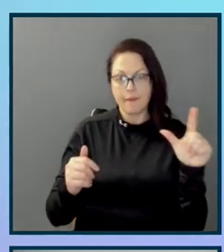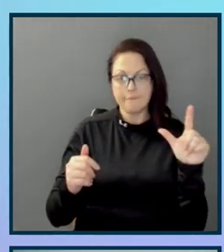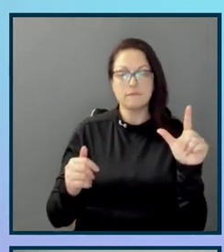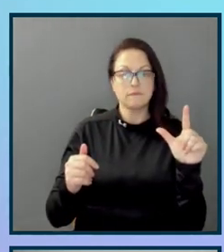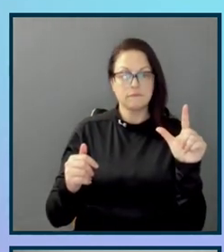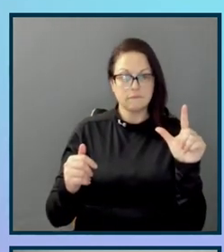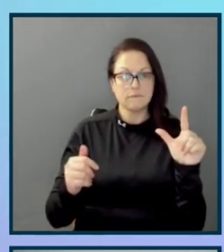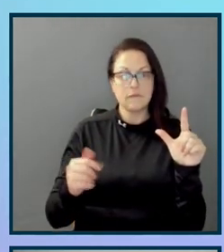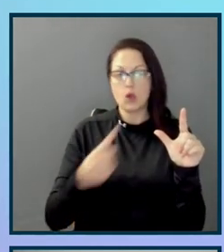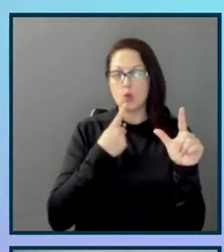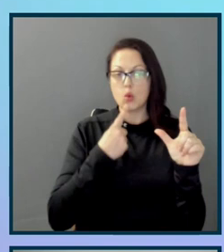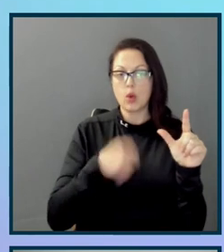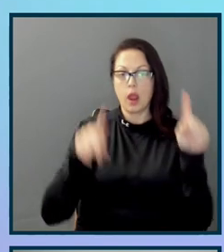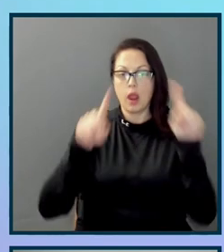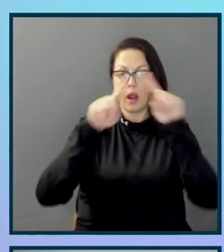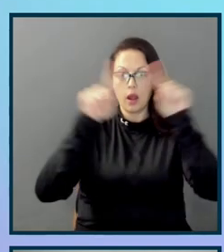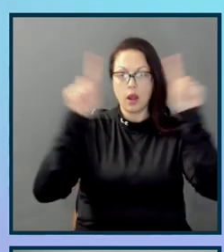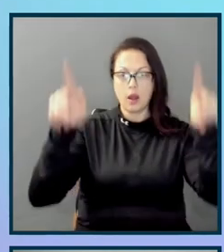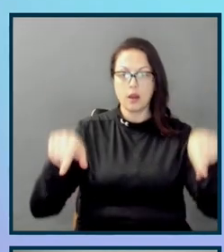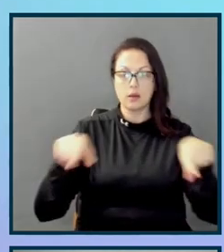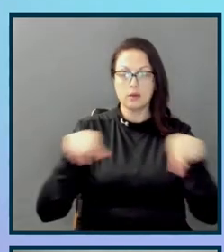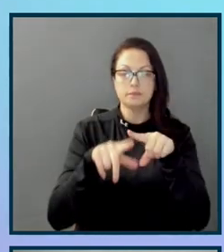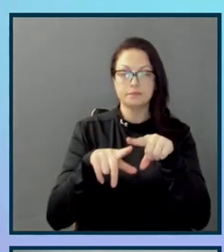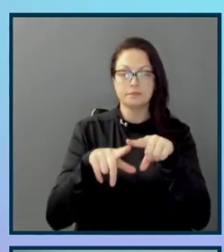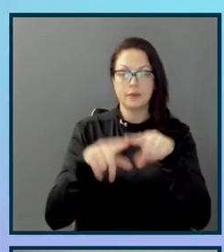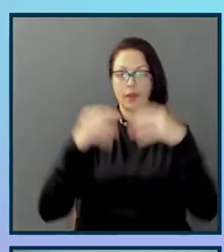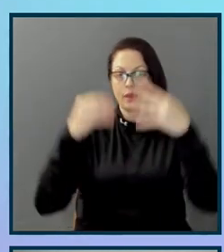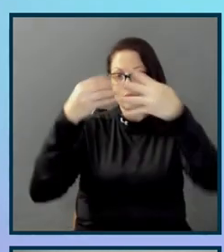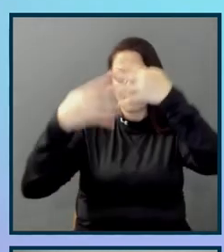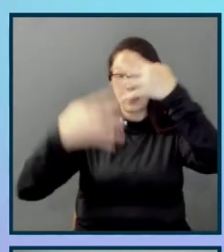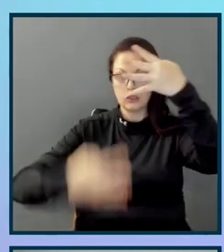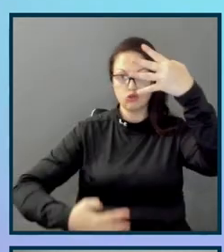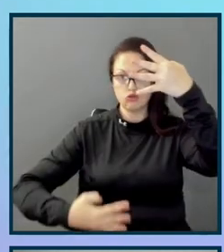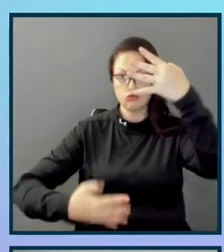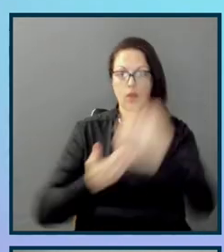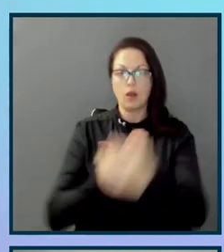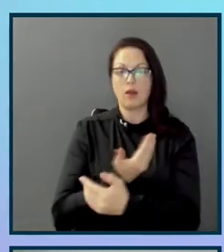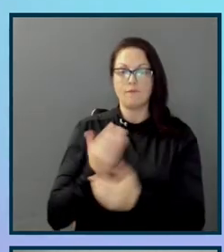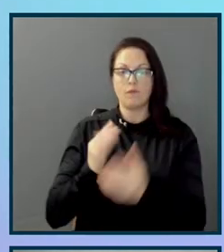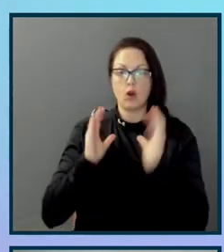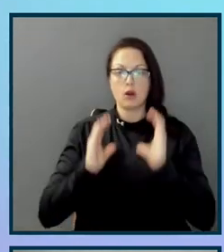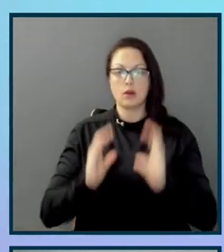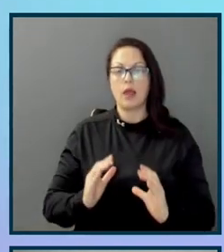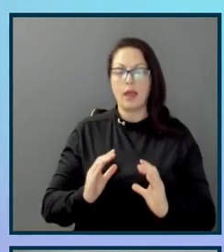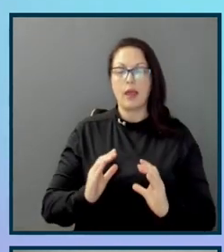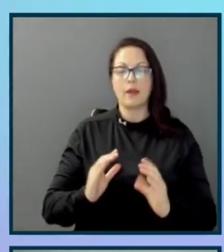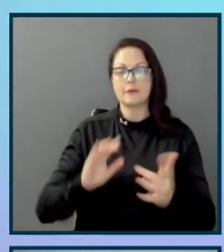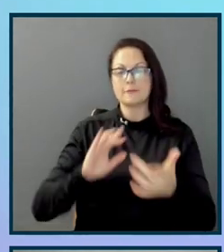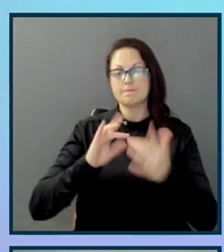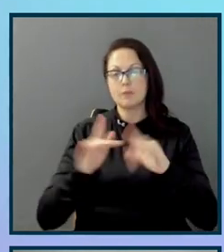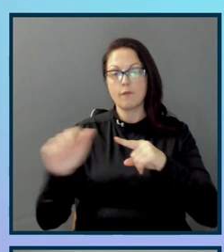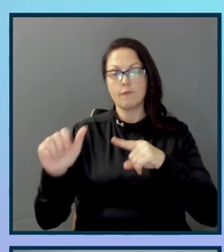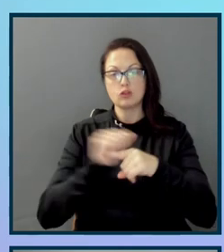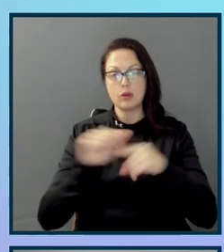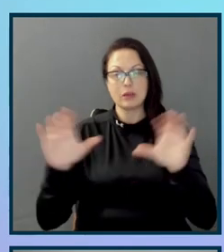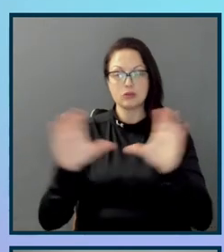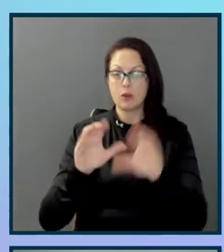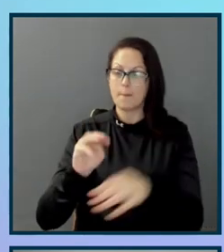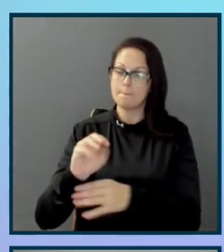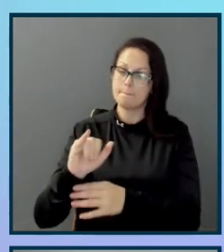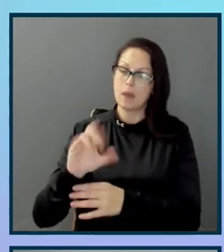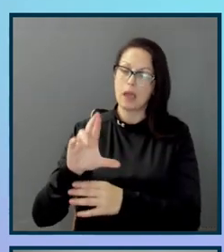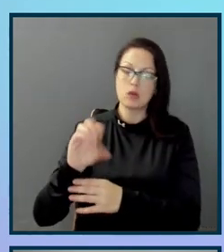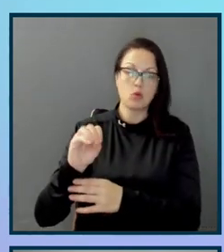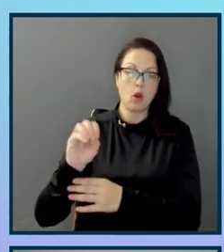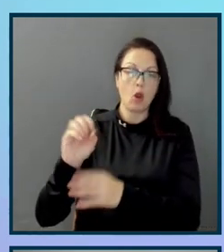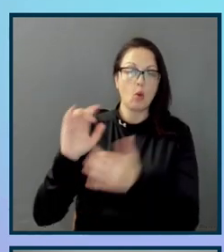by a red box, the menu specifically for our client's microsite. that training and certifications microsite. And